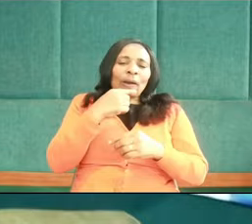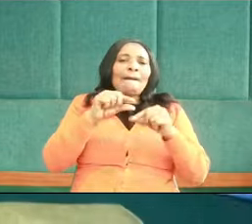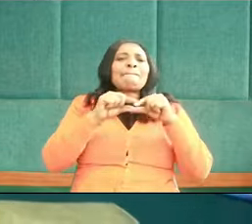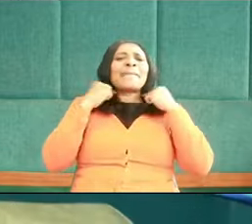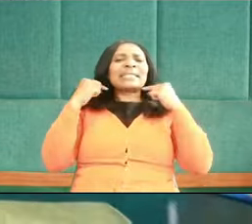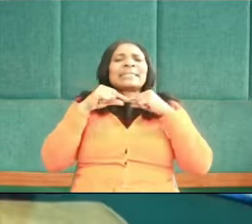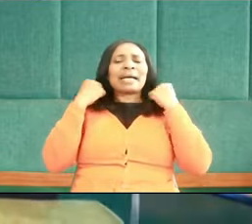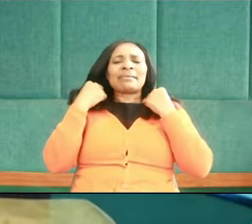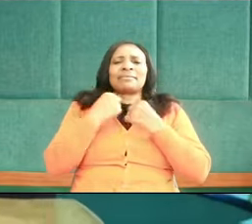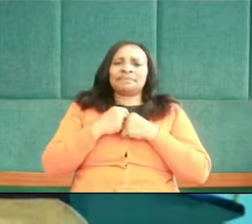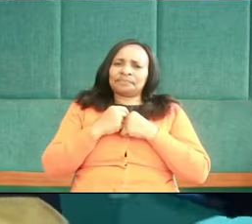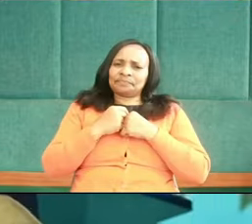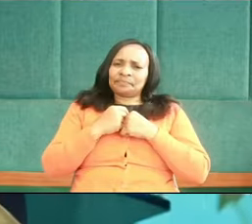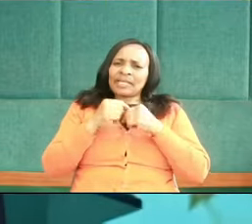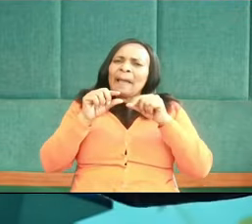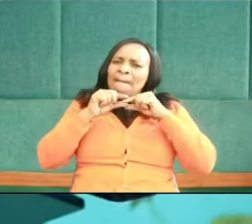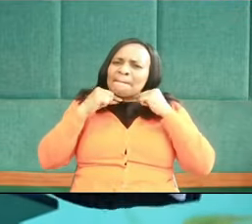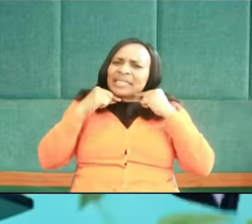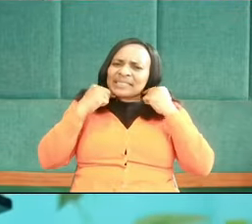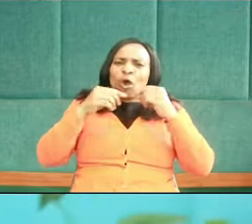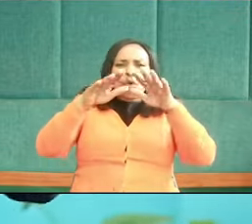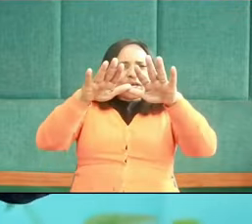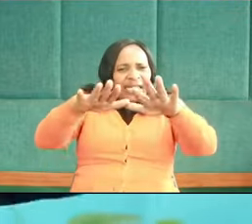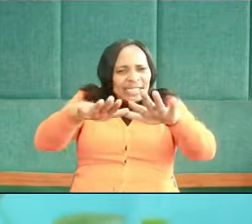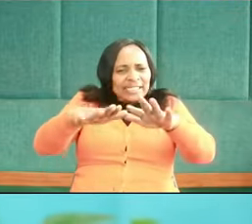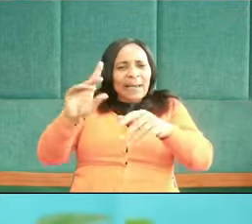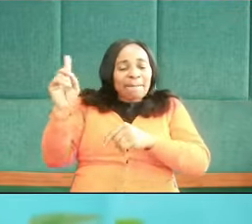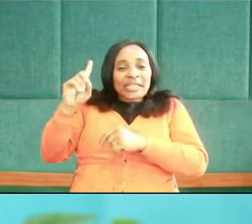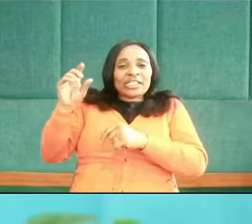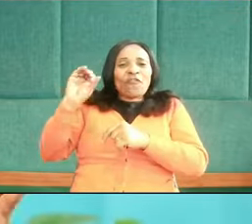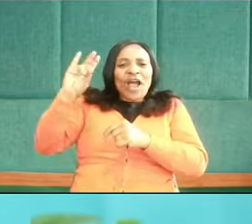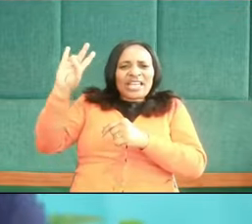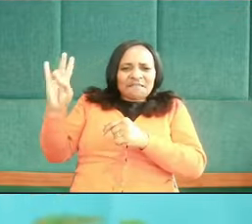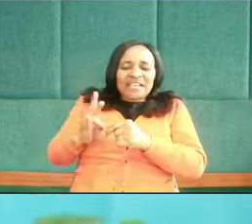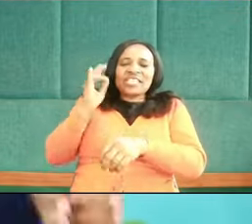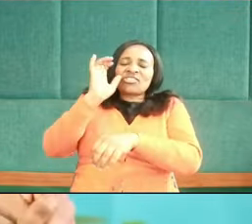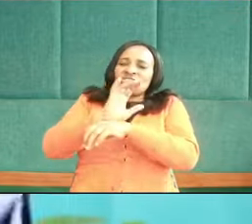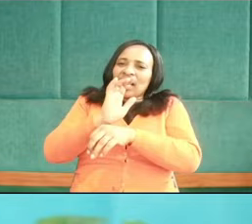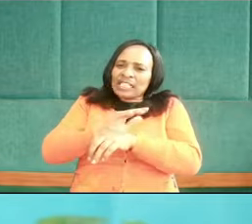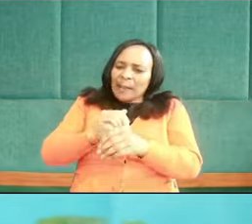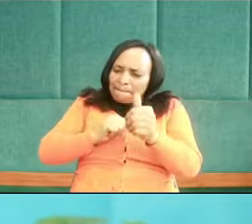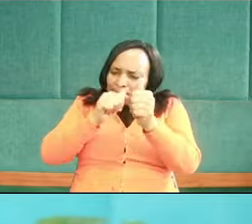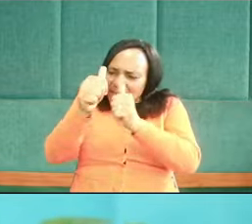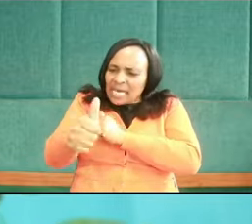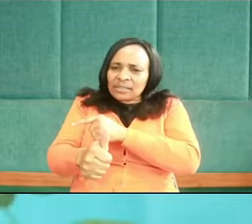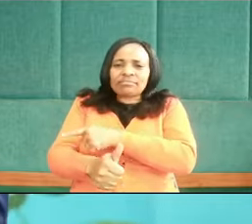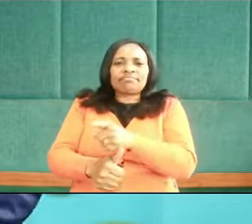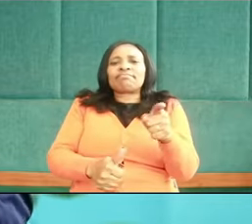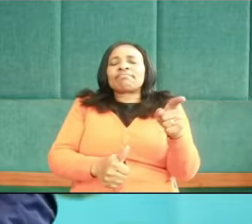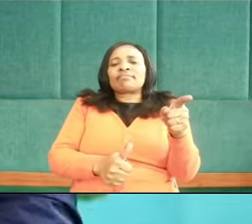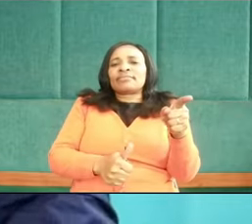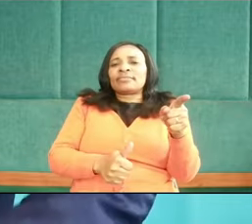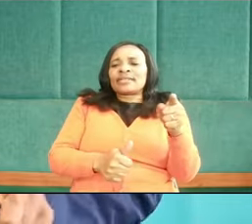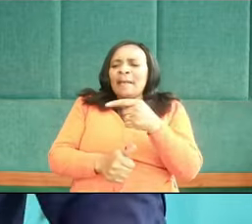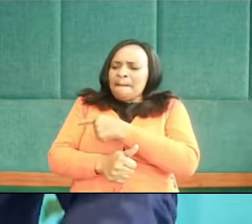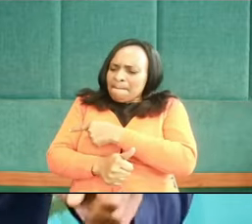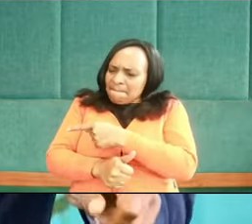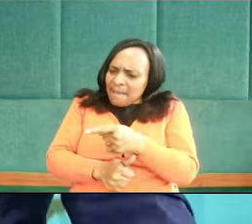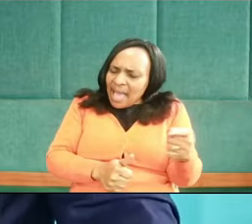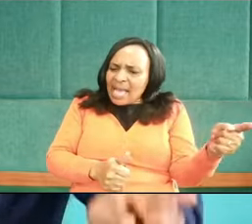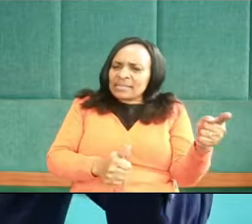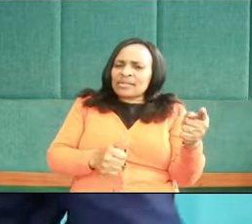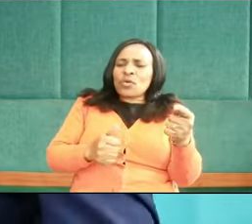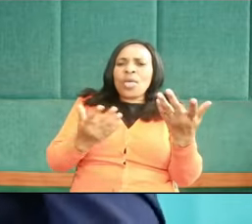a pastor, an ordained minister of the Seventh-day Adventist Church passed. He passed